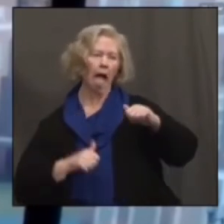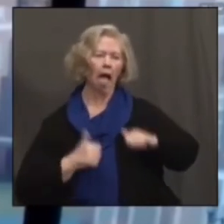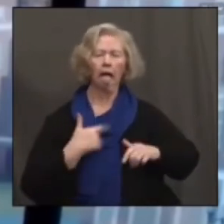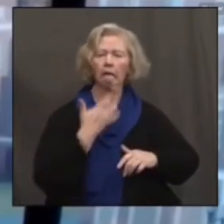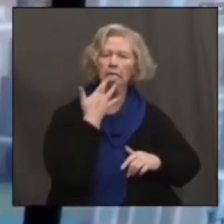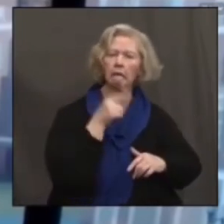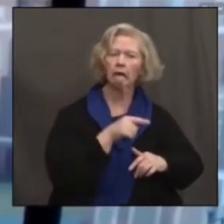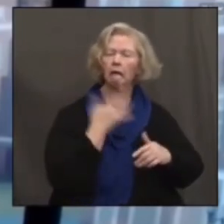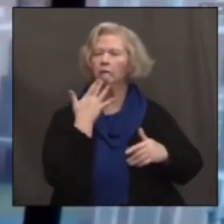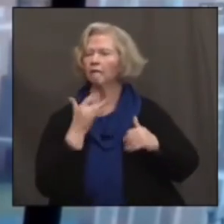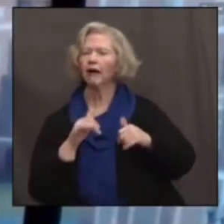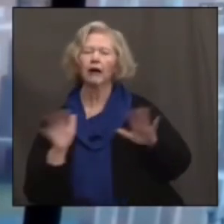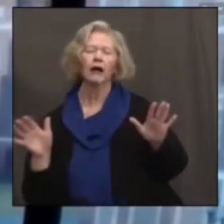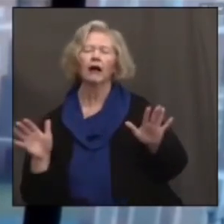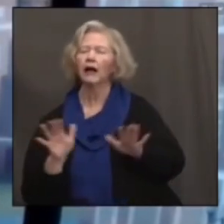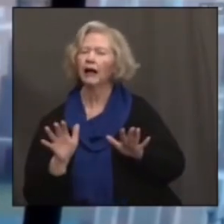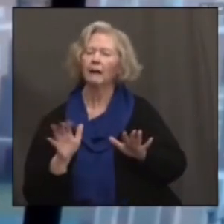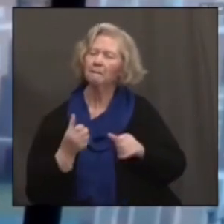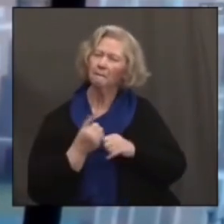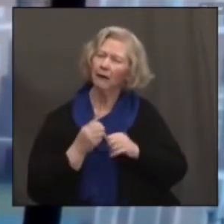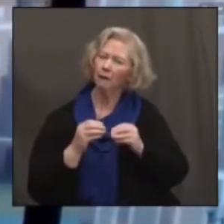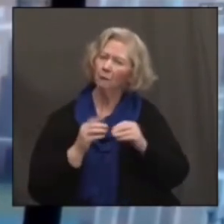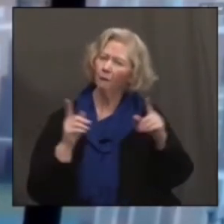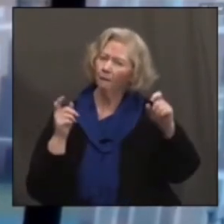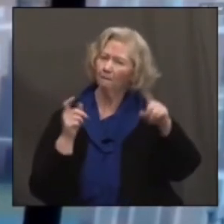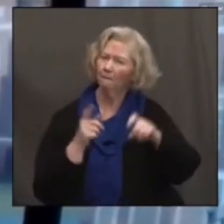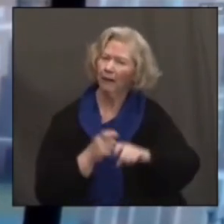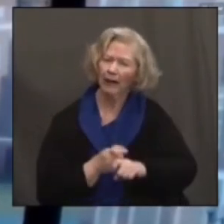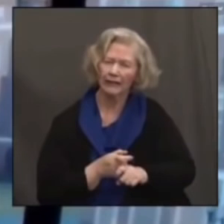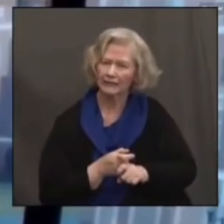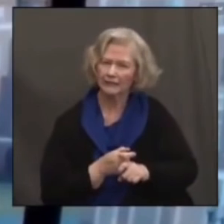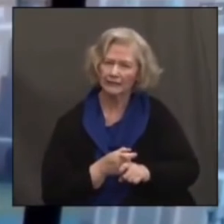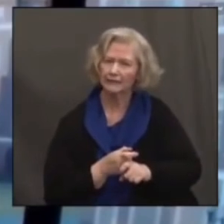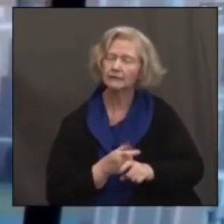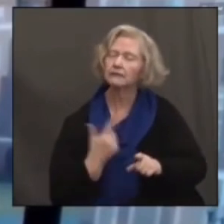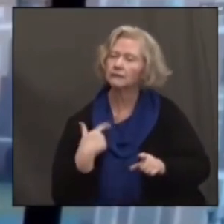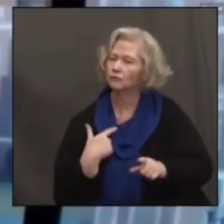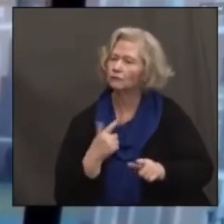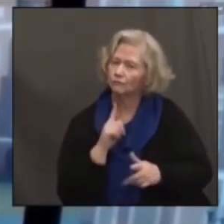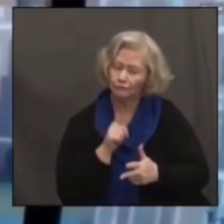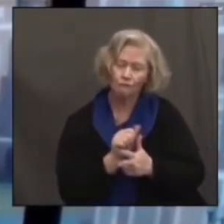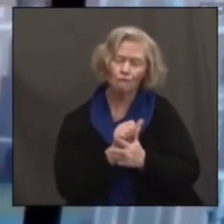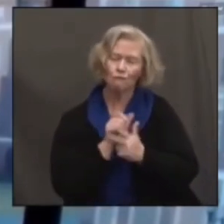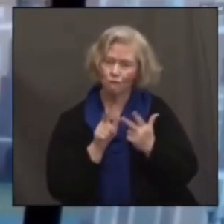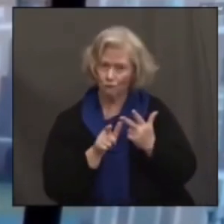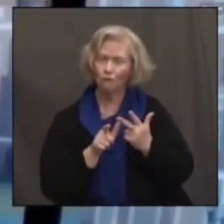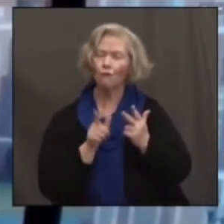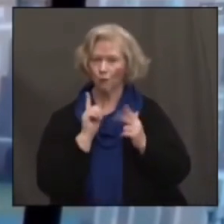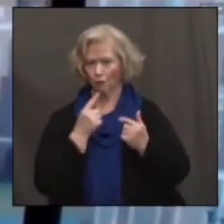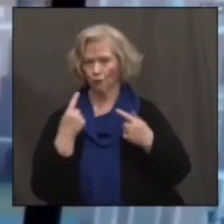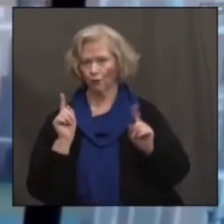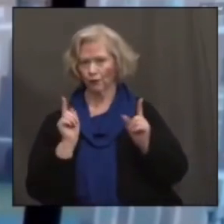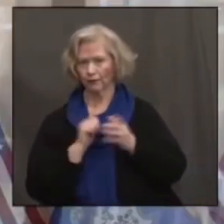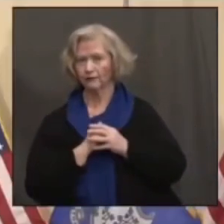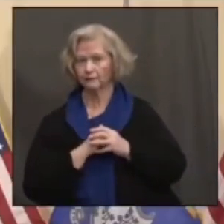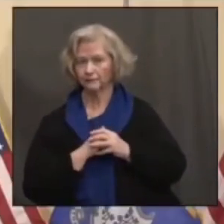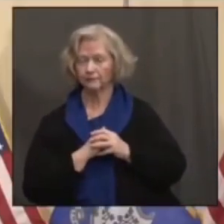complicate potentially the successful rollout in vaccination of large proportions of our population.